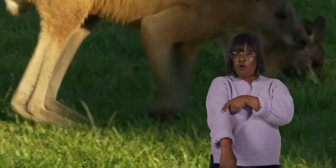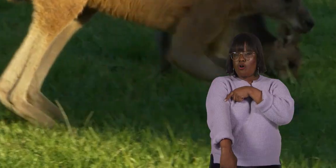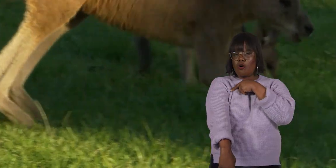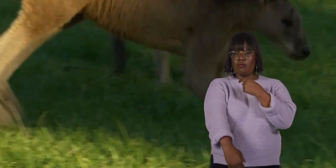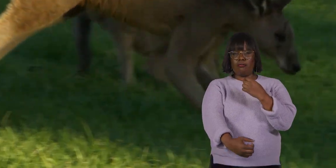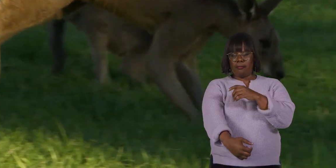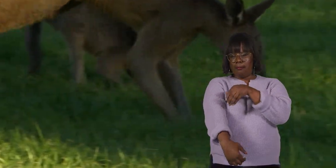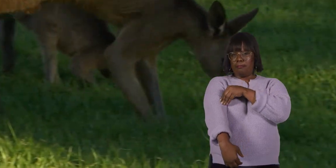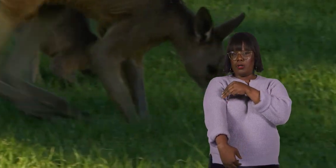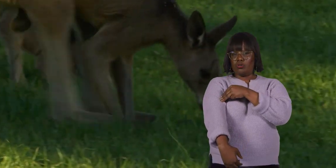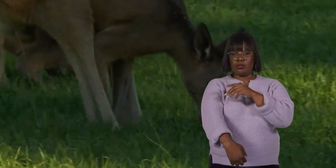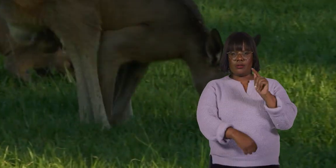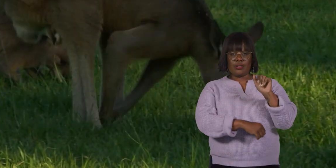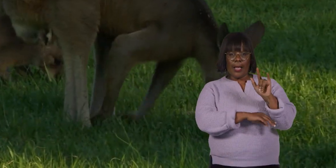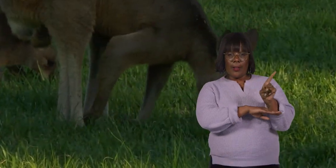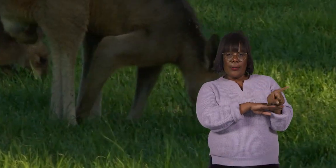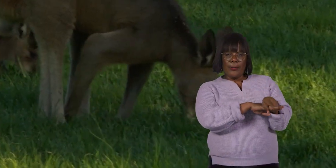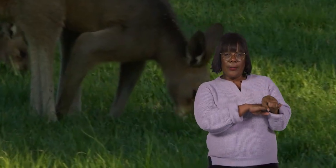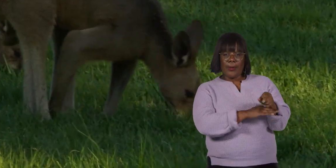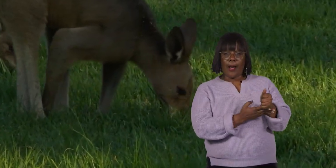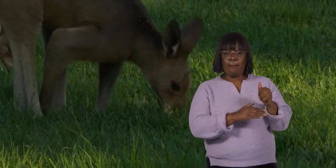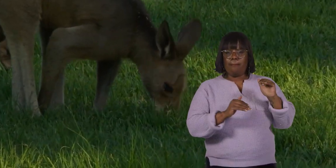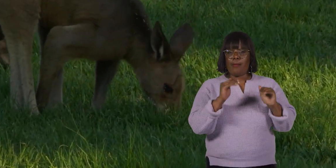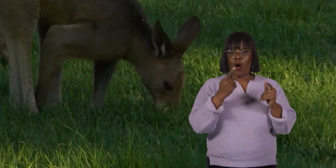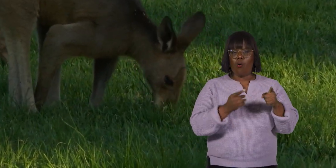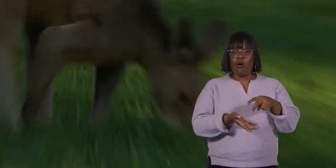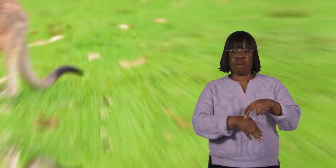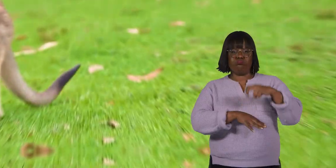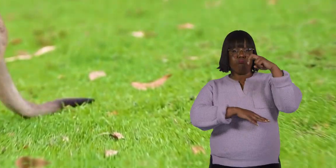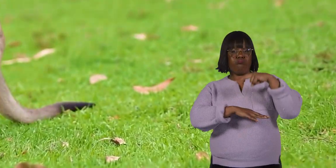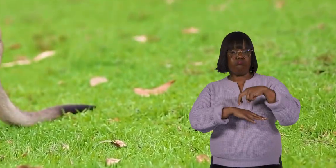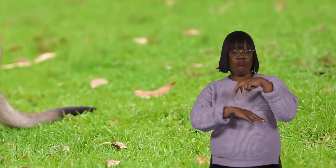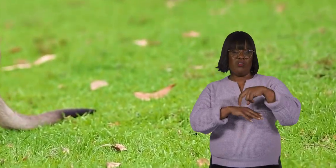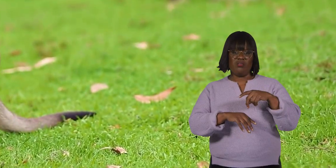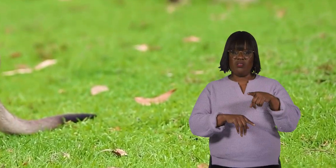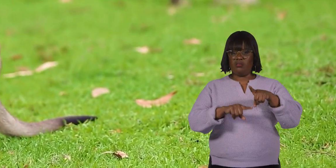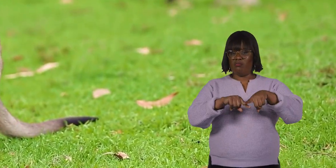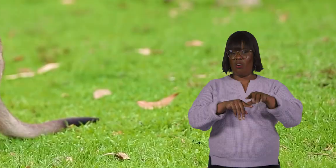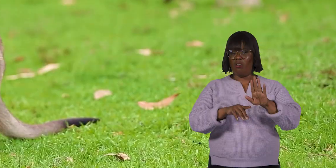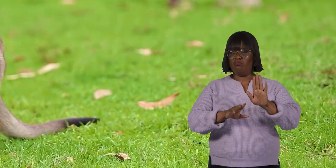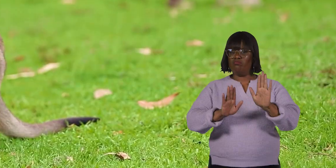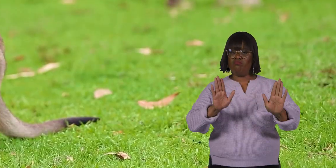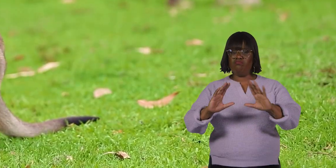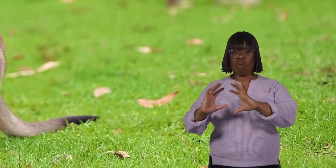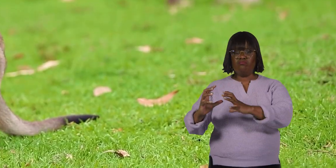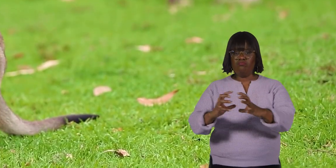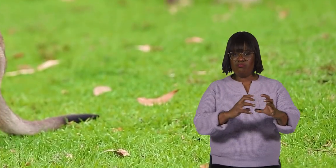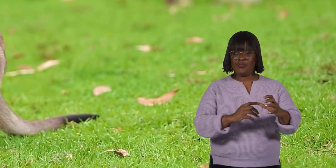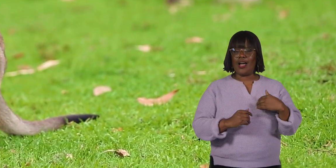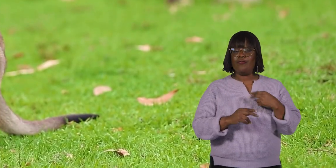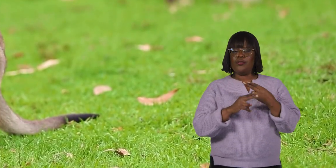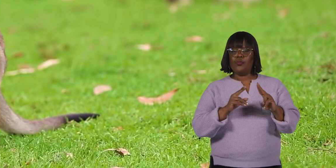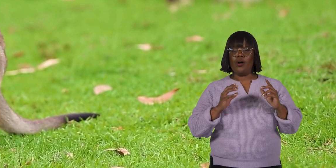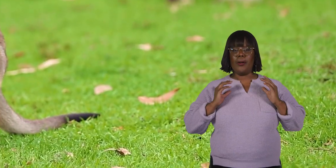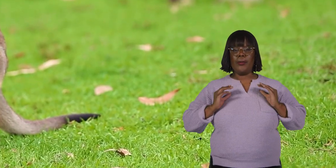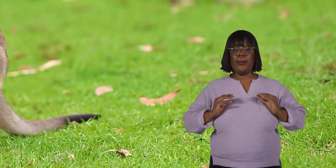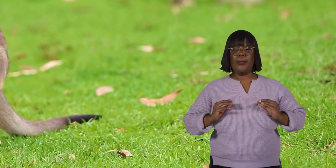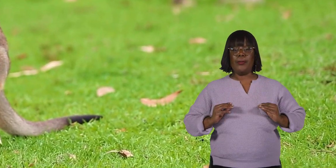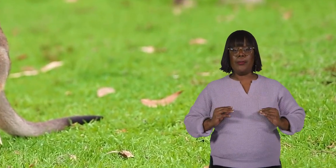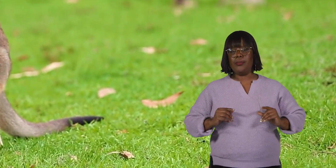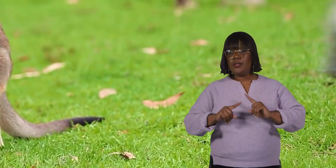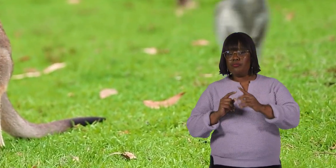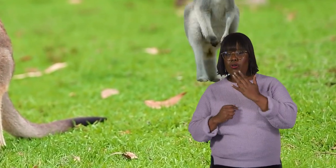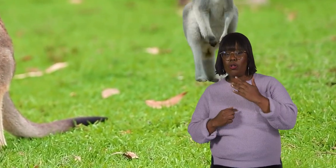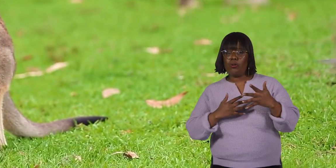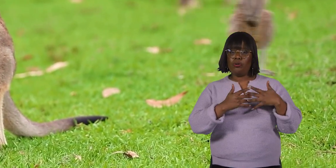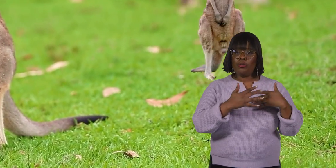long, muscular tail that helps them balance while jumping. Depending on the species, they have short fur in different colors,